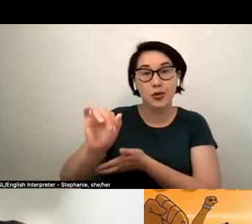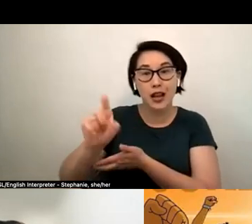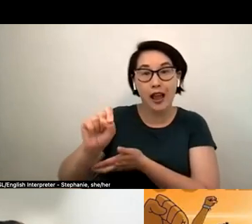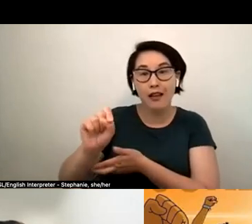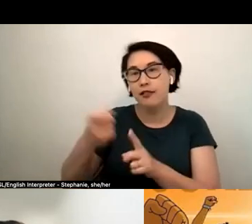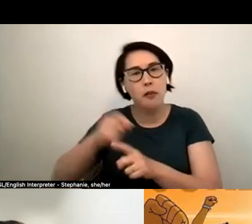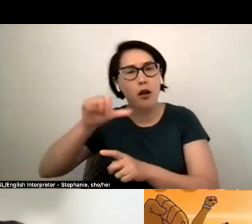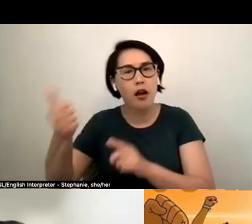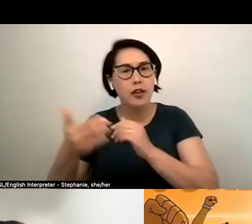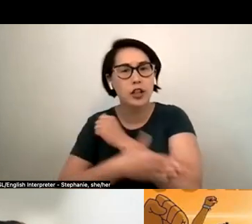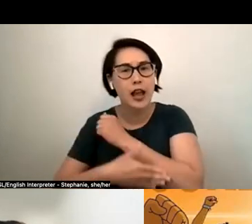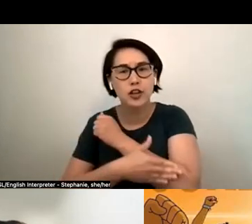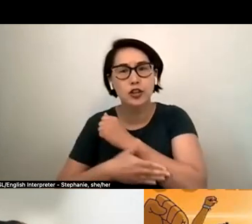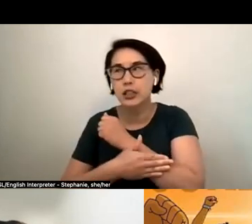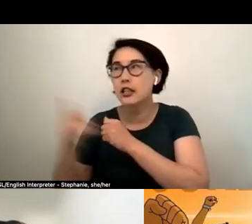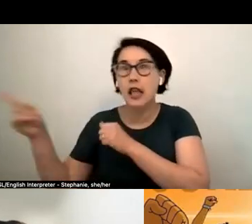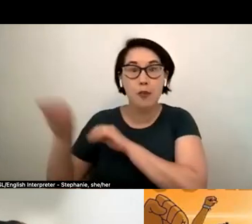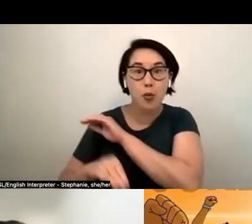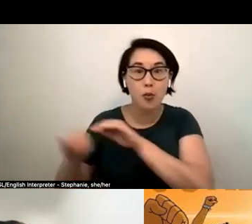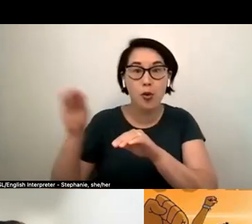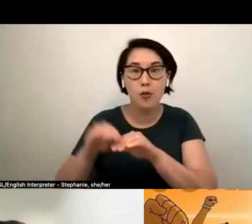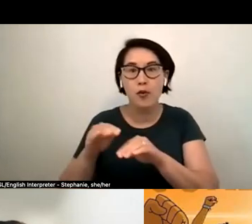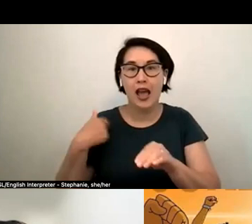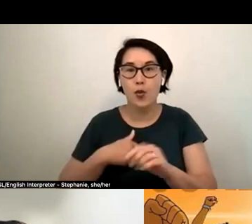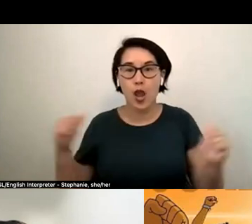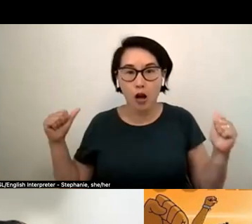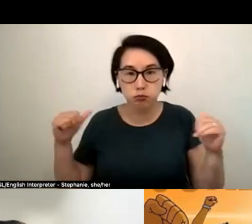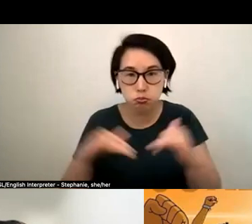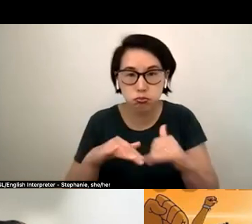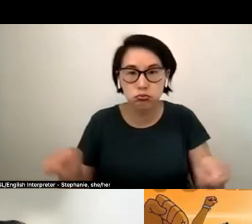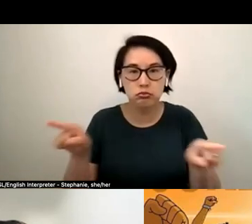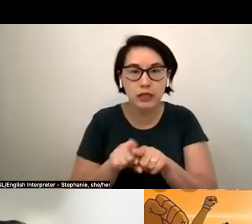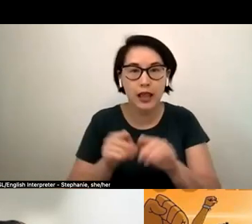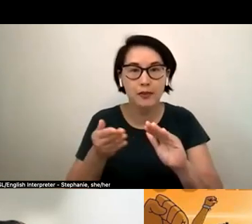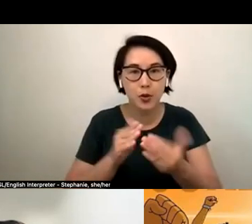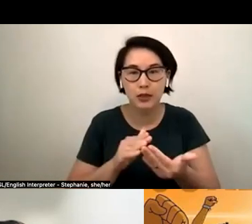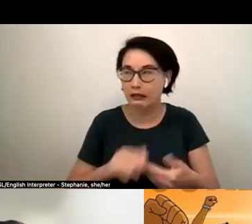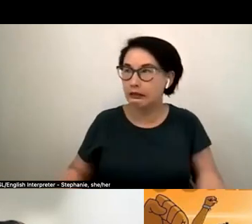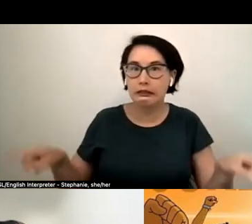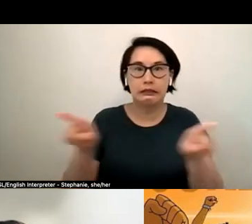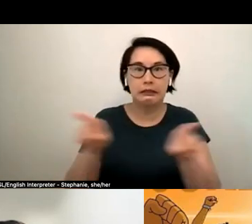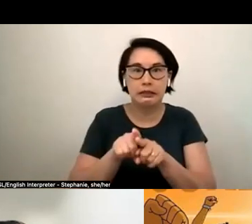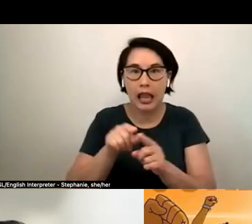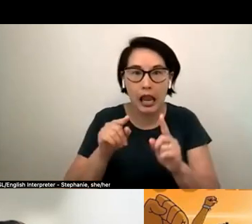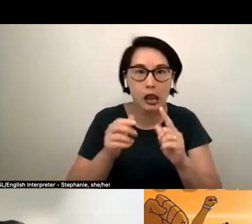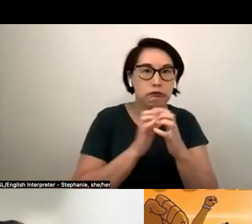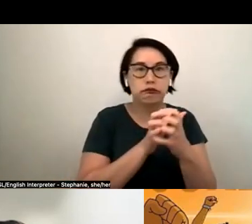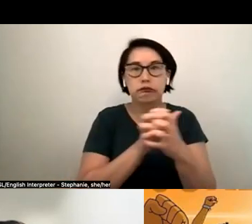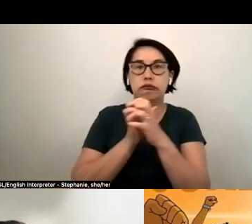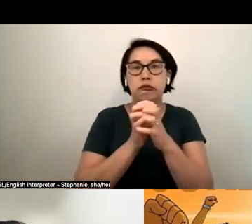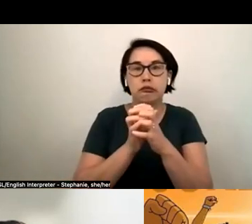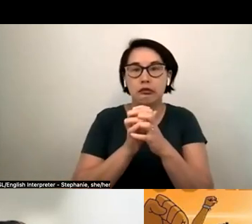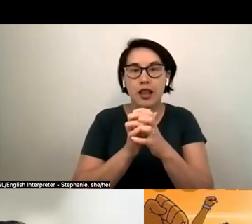and we're all pushed into these same communities together in the context of